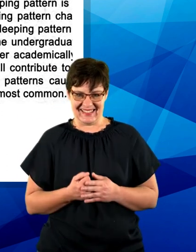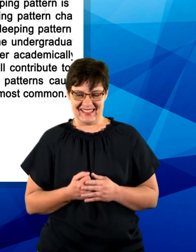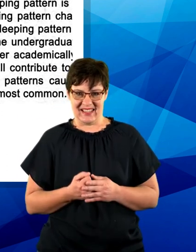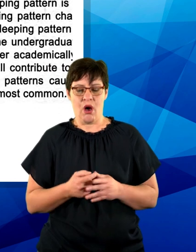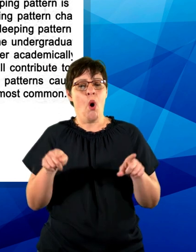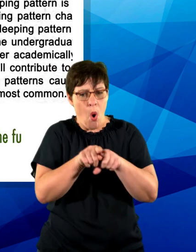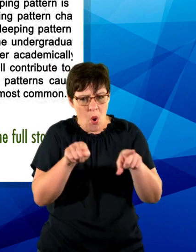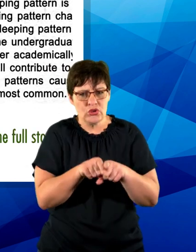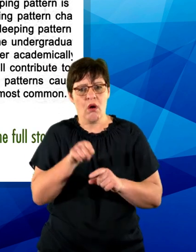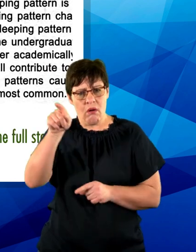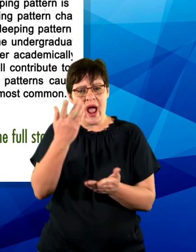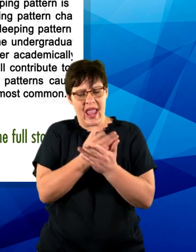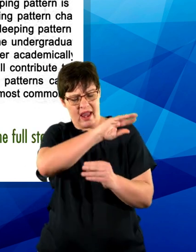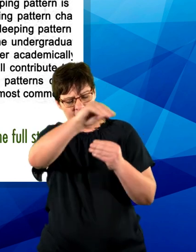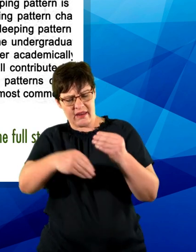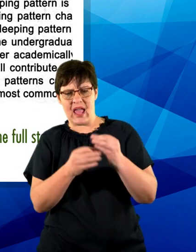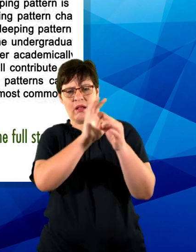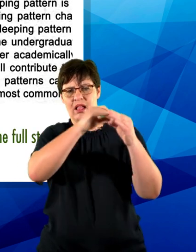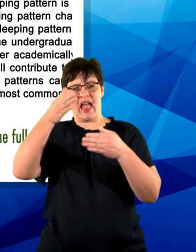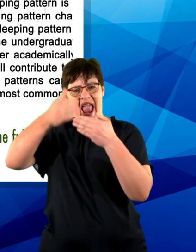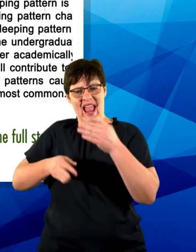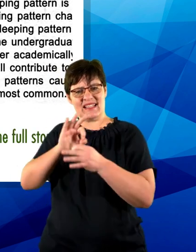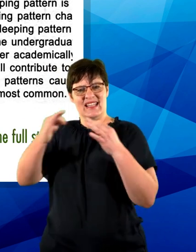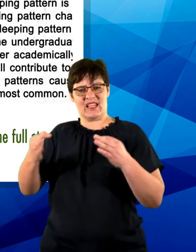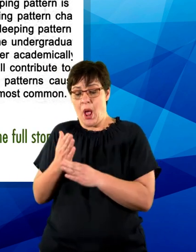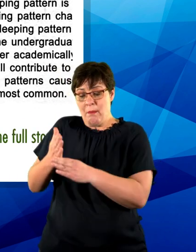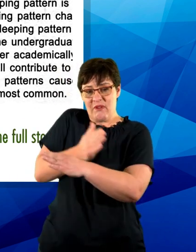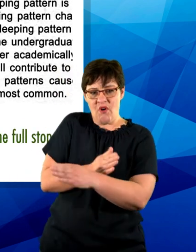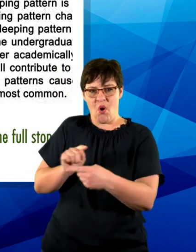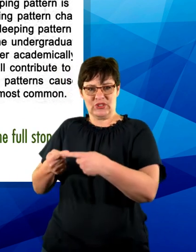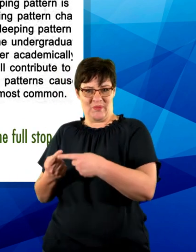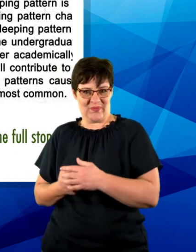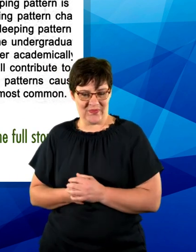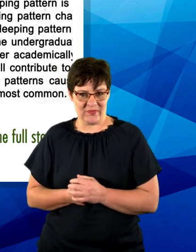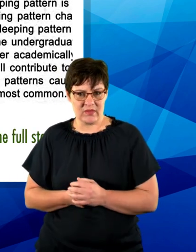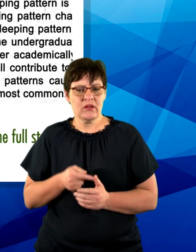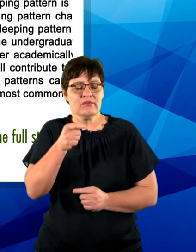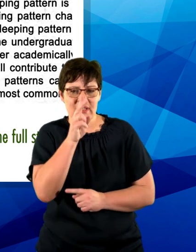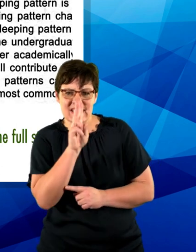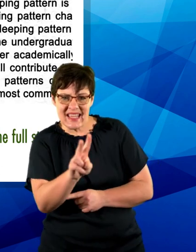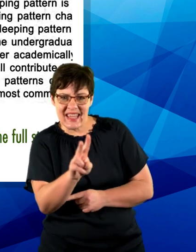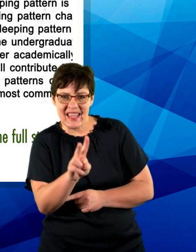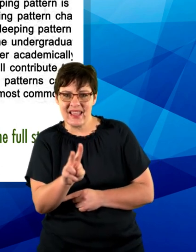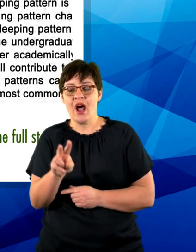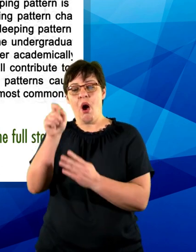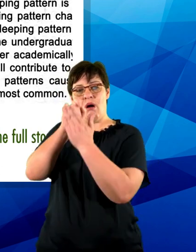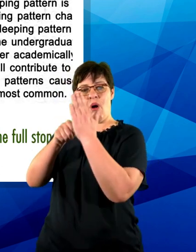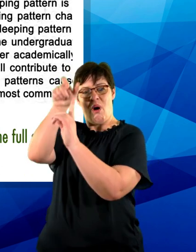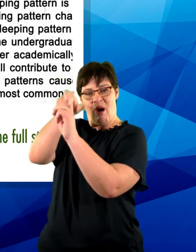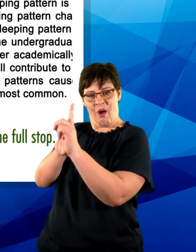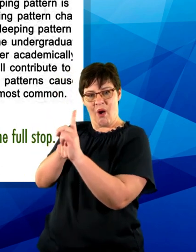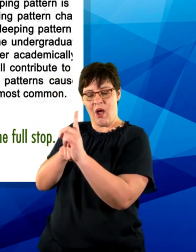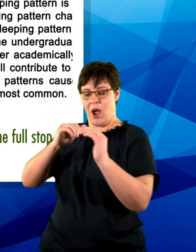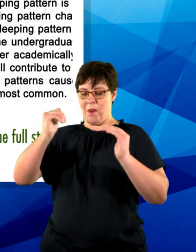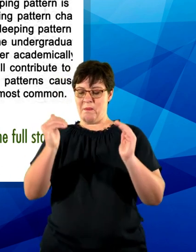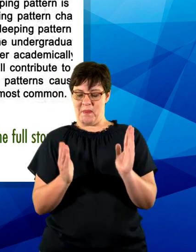reference can also be placed at the end of the sentence, before the full stop. In this case, the author's surname falls within the